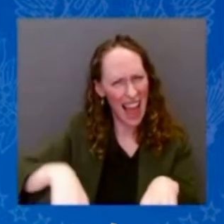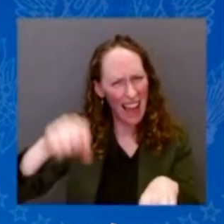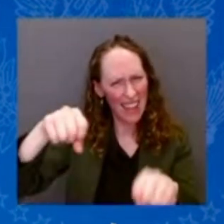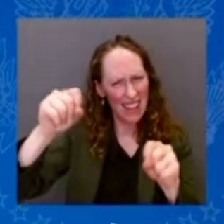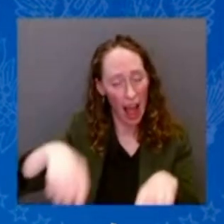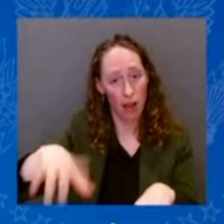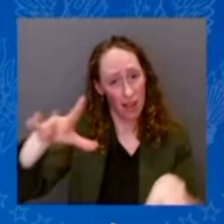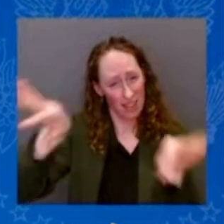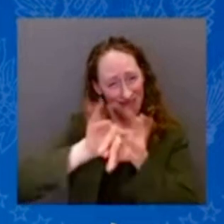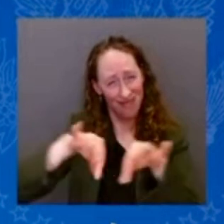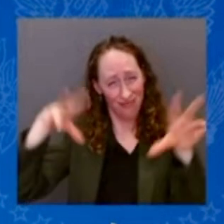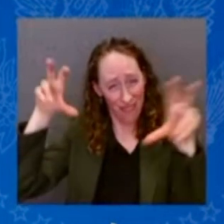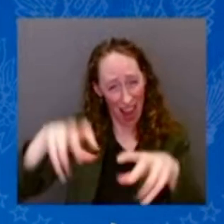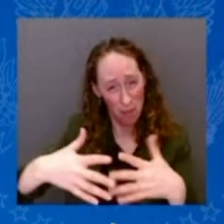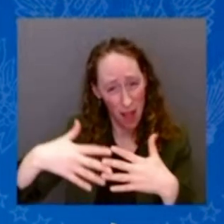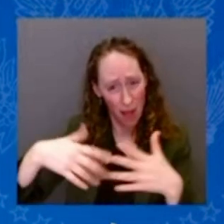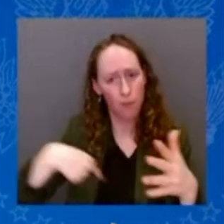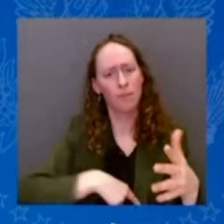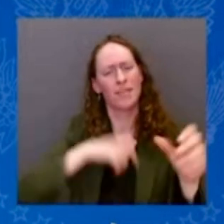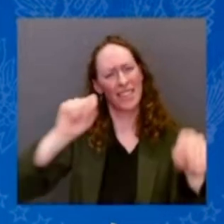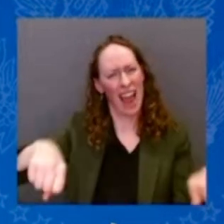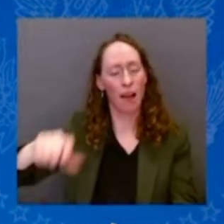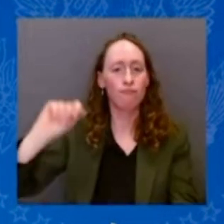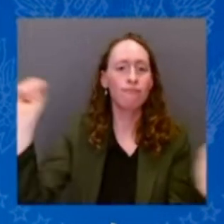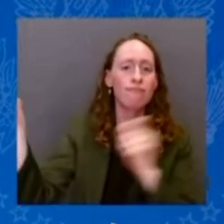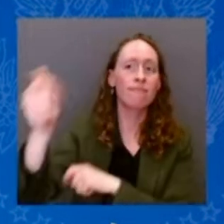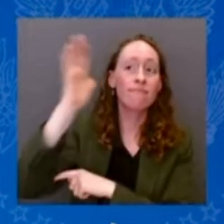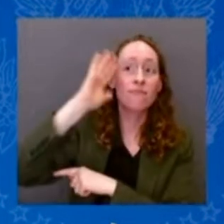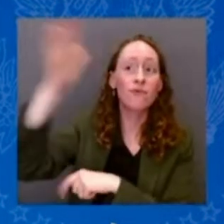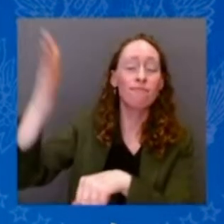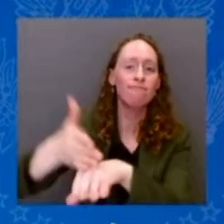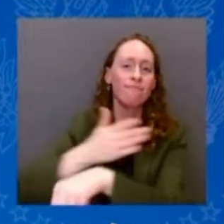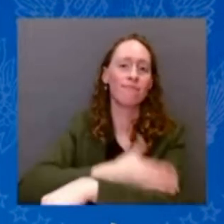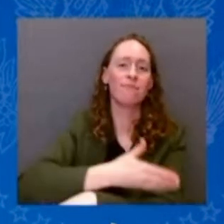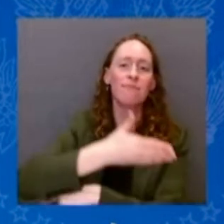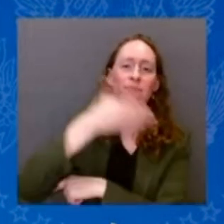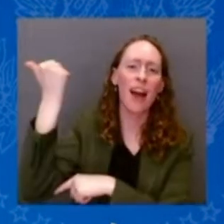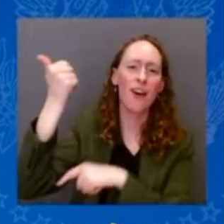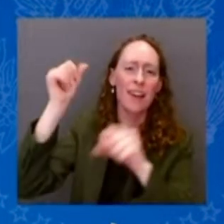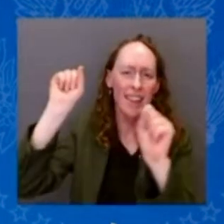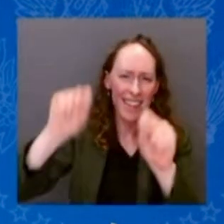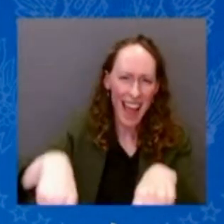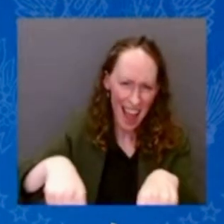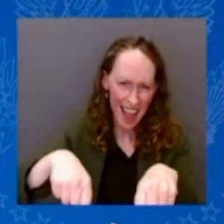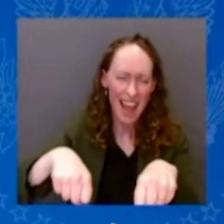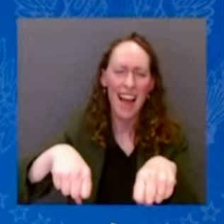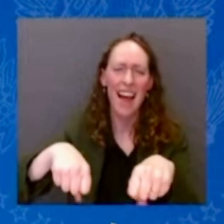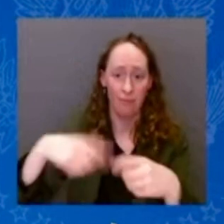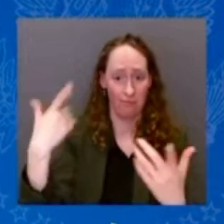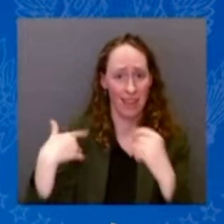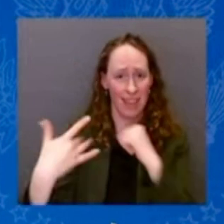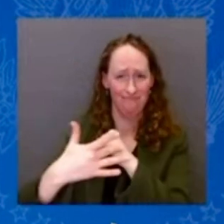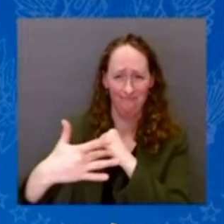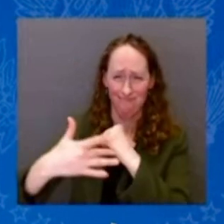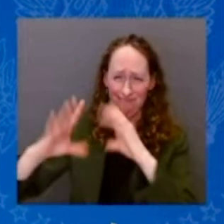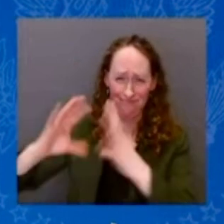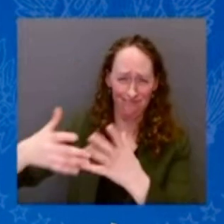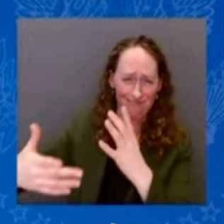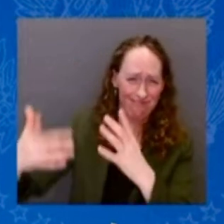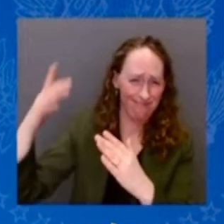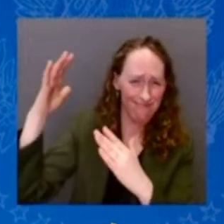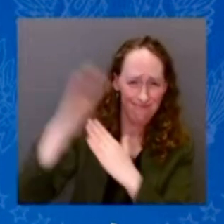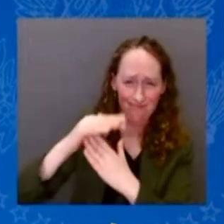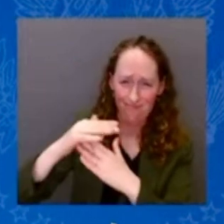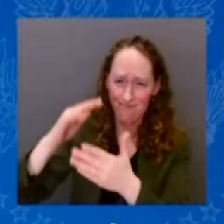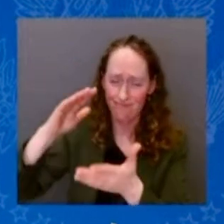We have the best scientists in the world. We have the best research universities in the world. We're the most productive workers in the world. When I